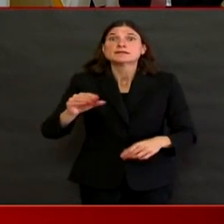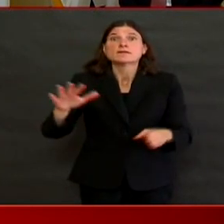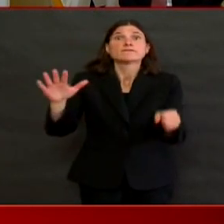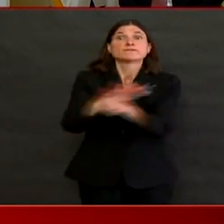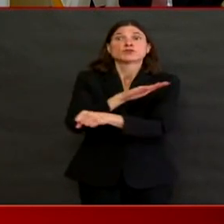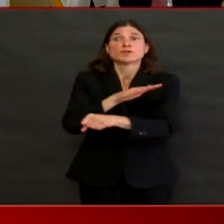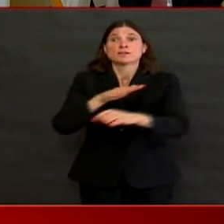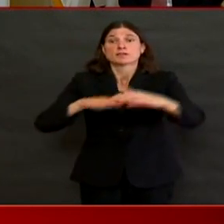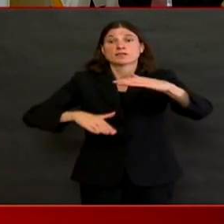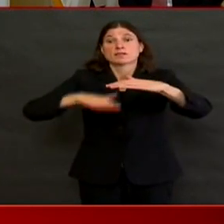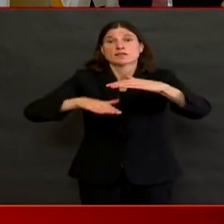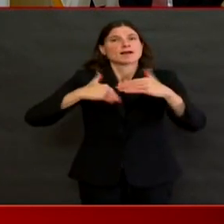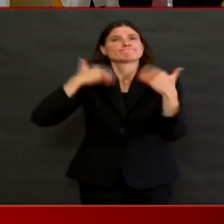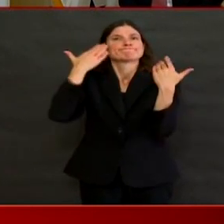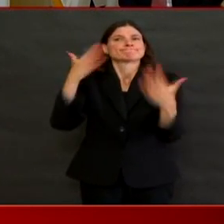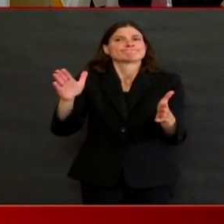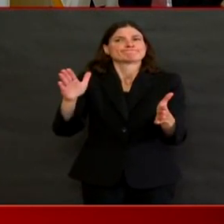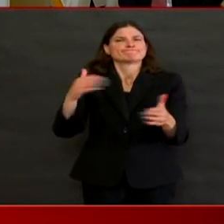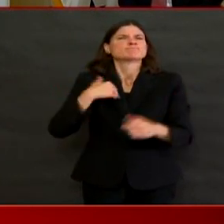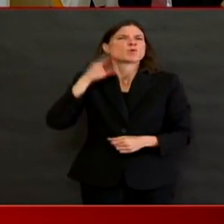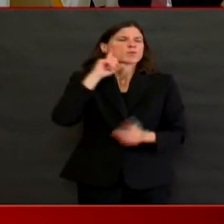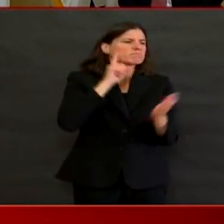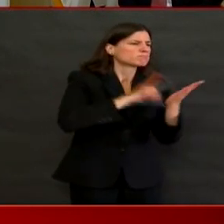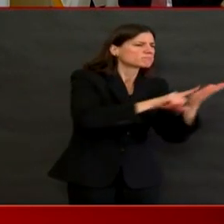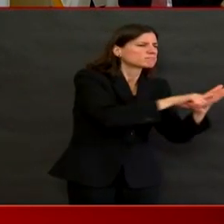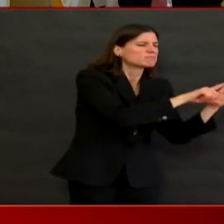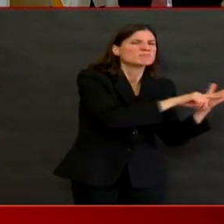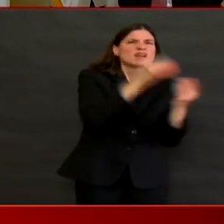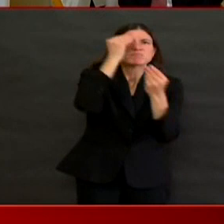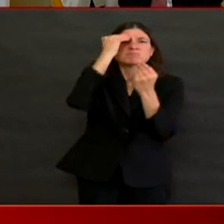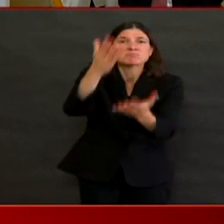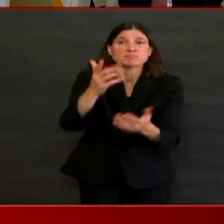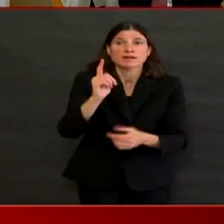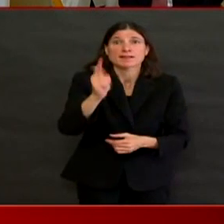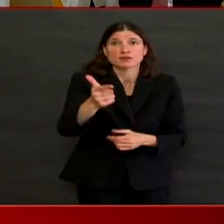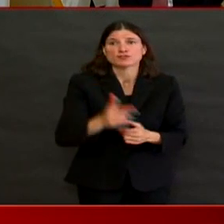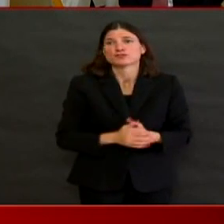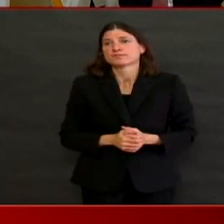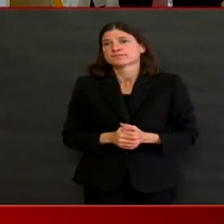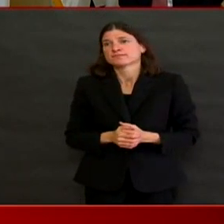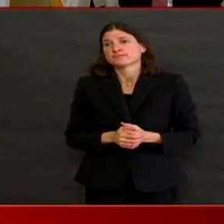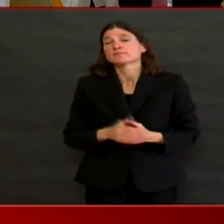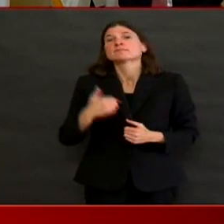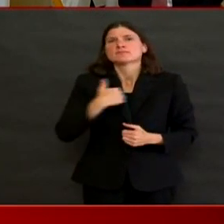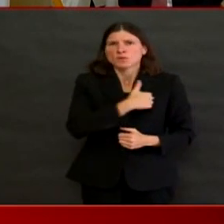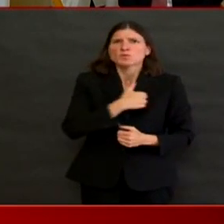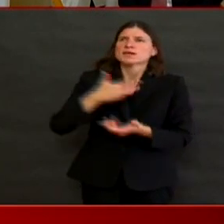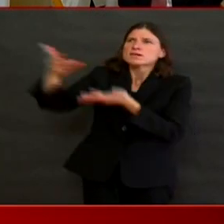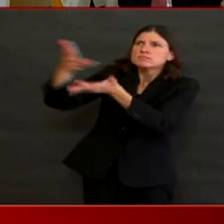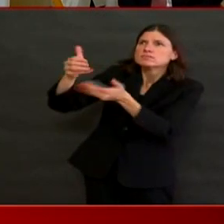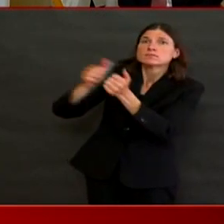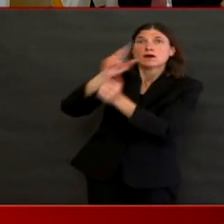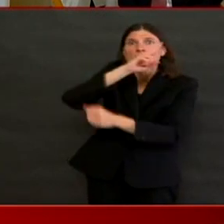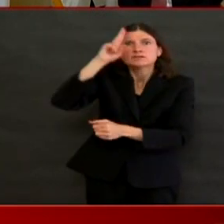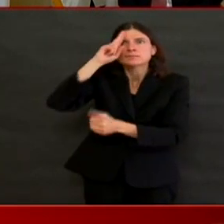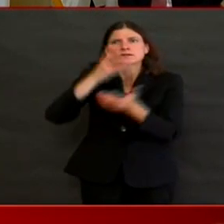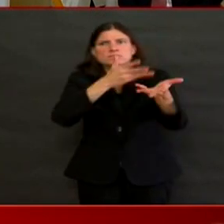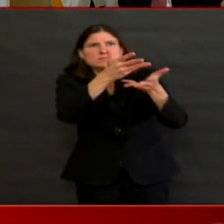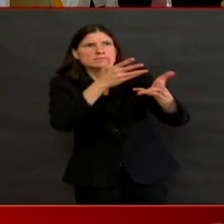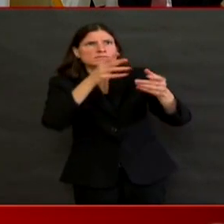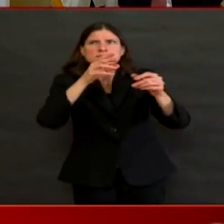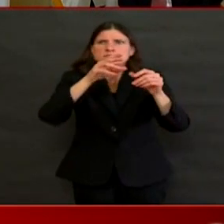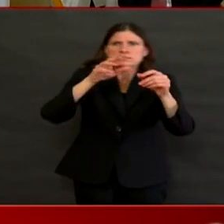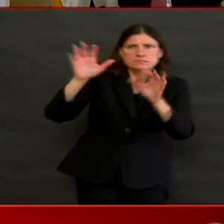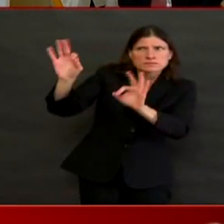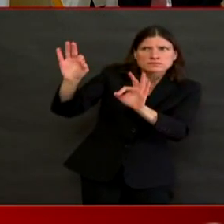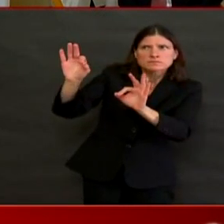get back to providing that. But we are working closely with the hospitals to be able to surge their capacity